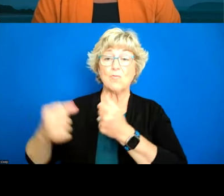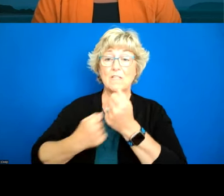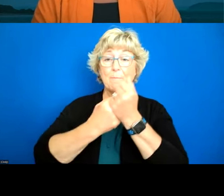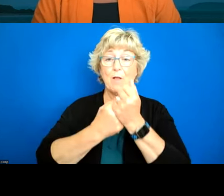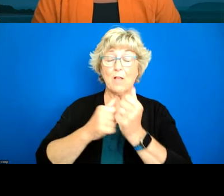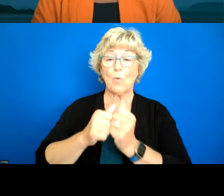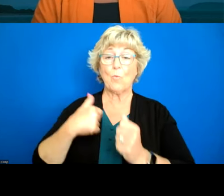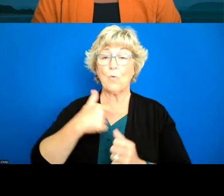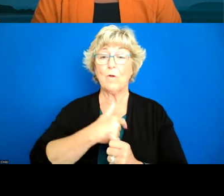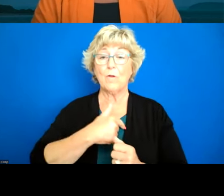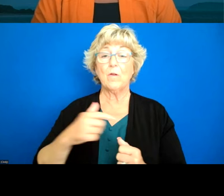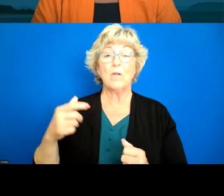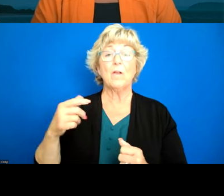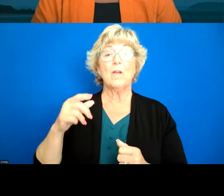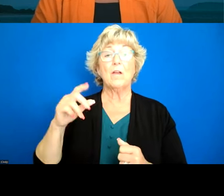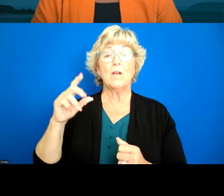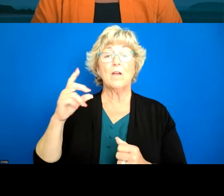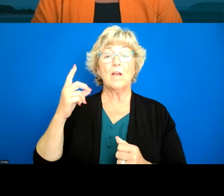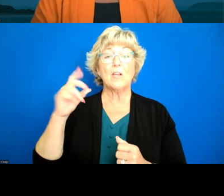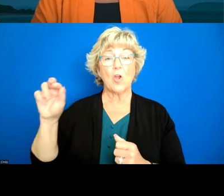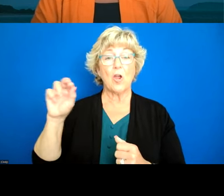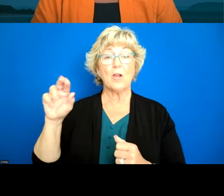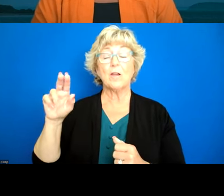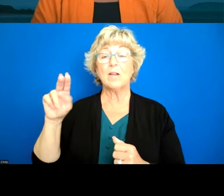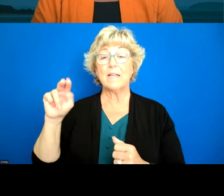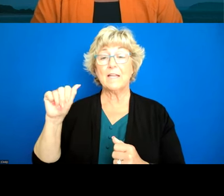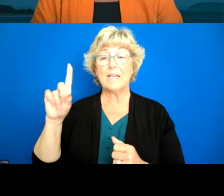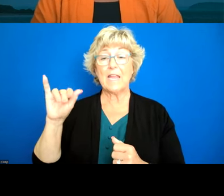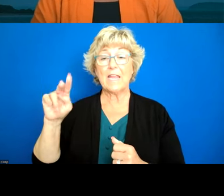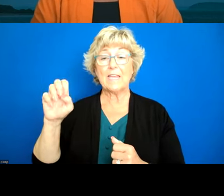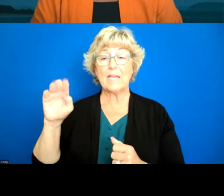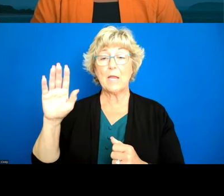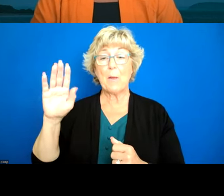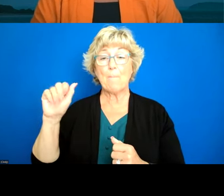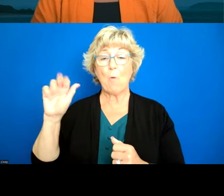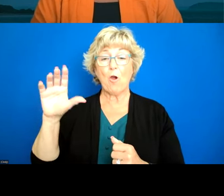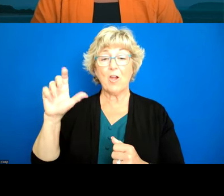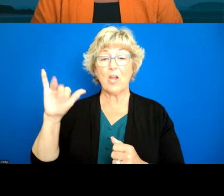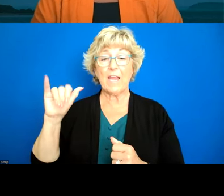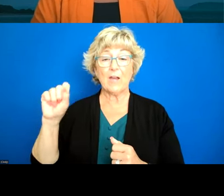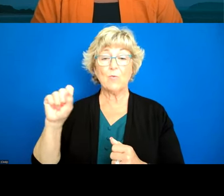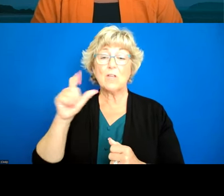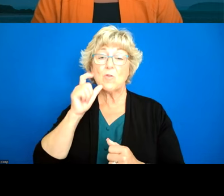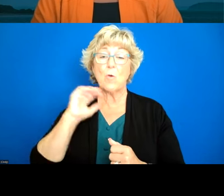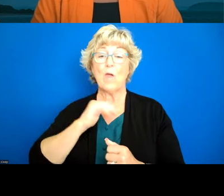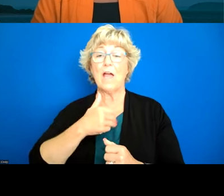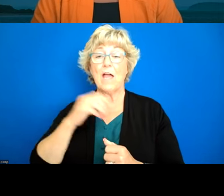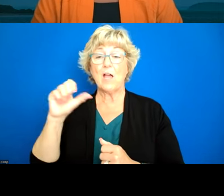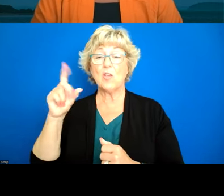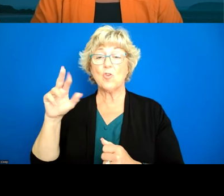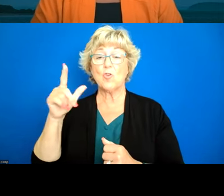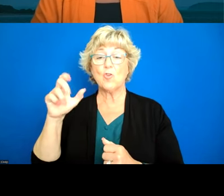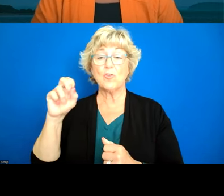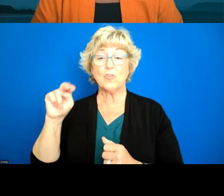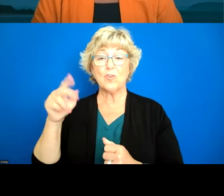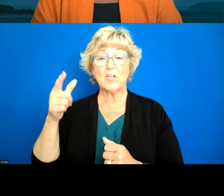that point was dr nadine burk harris our california surgeon general and when we um asked for that um it was a